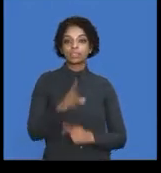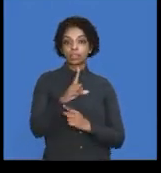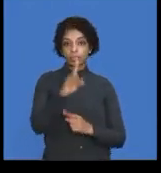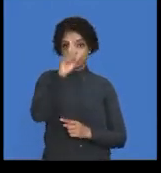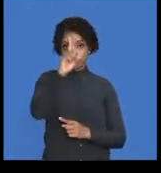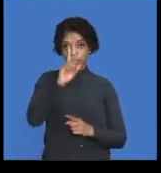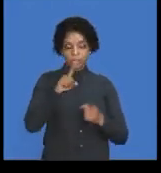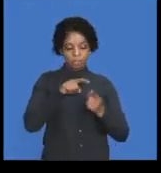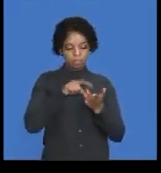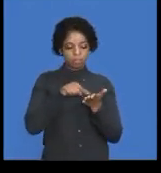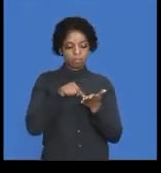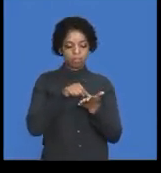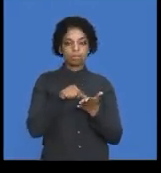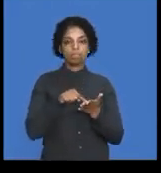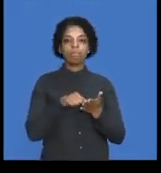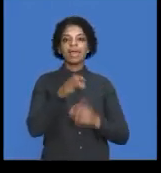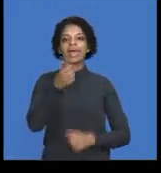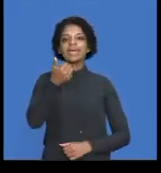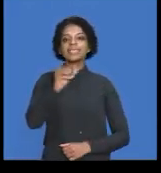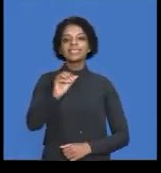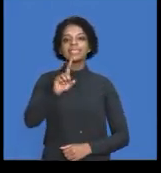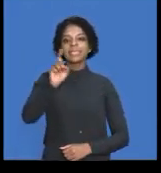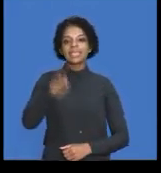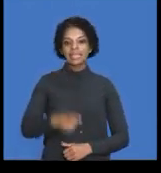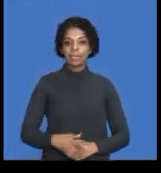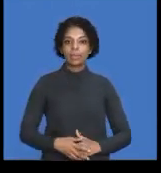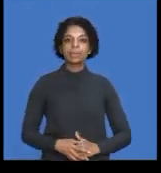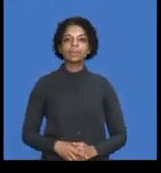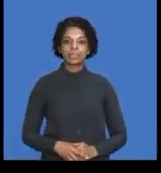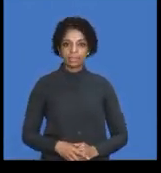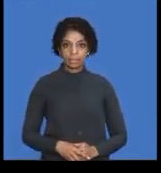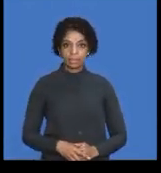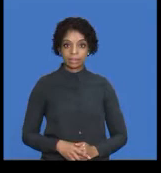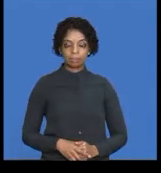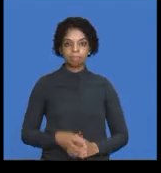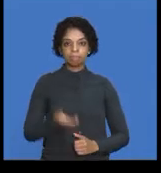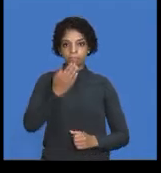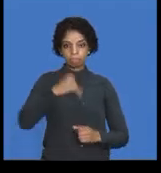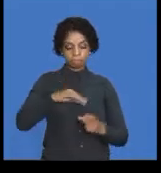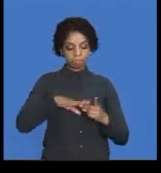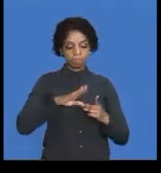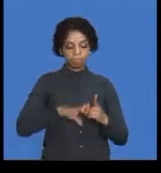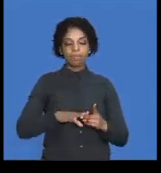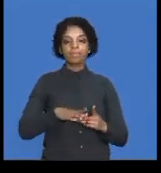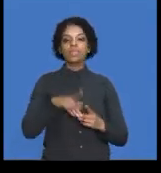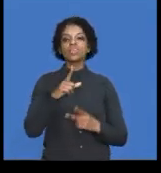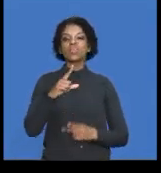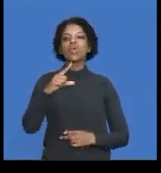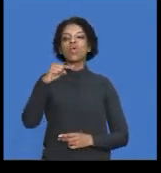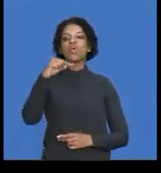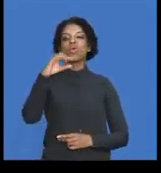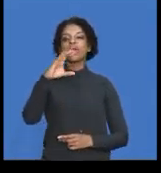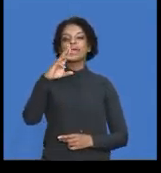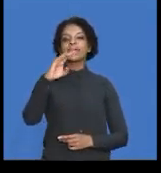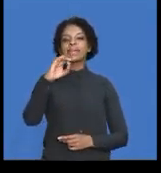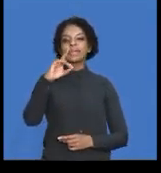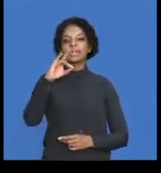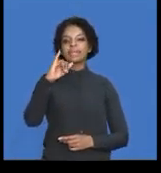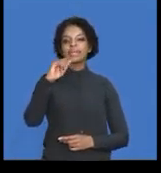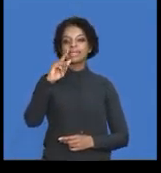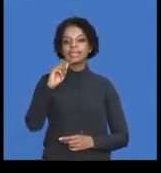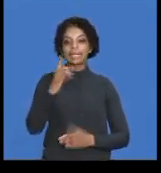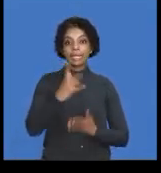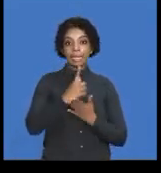of 60,000 Rand and that would be your credit sales component. Okay. Look at the